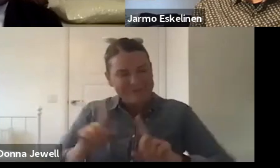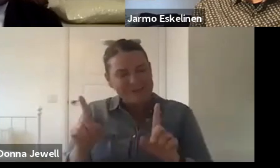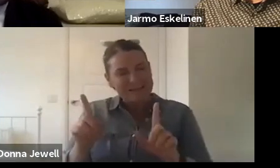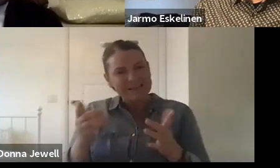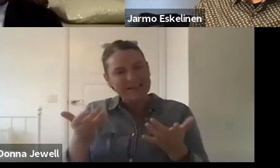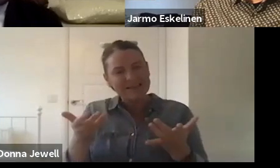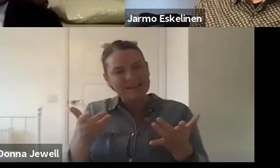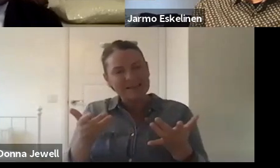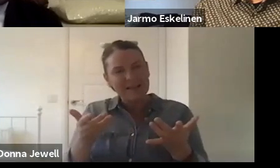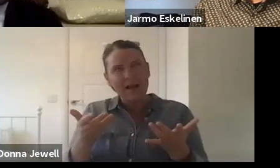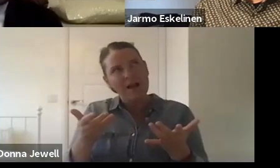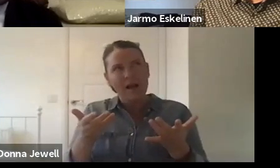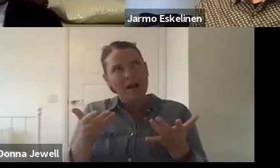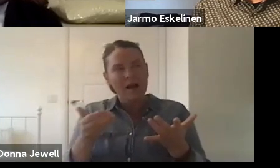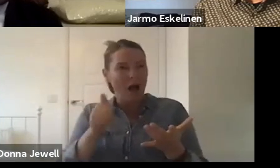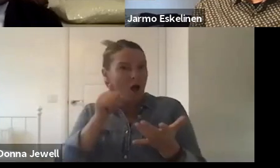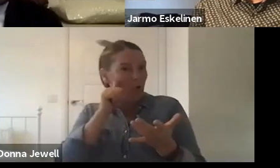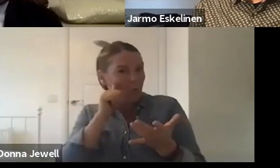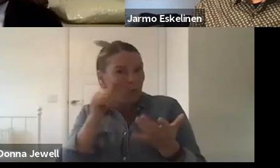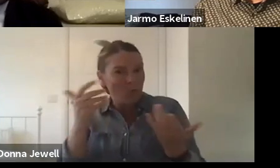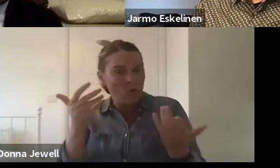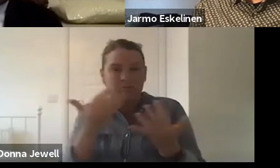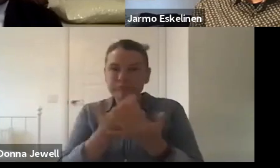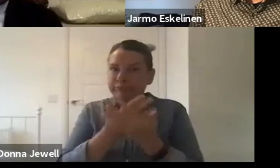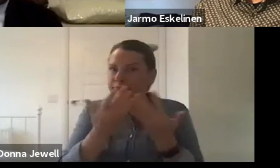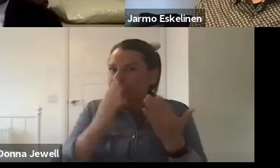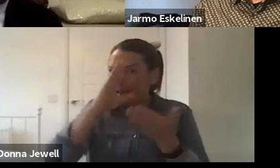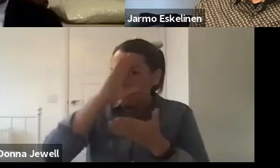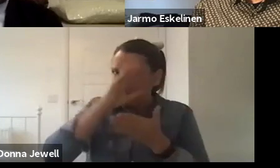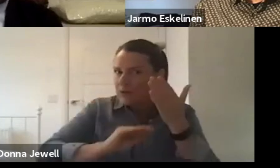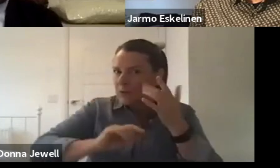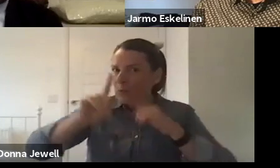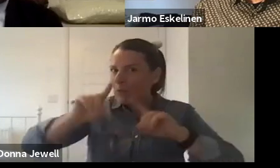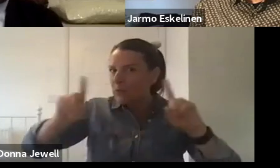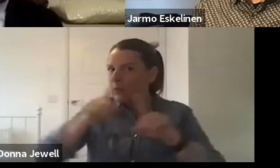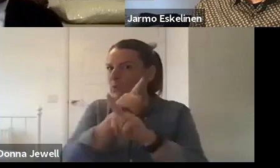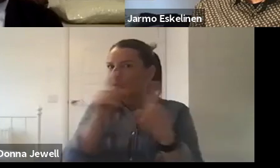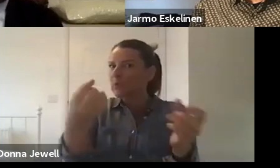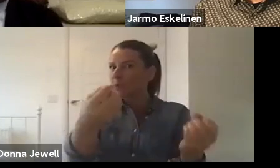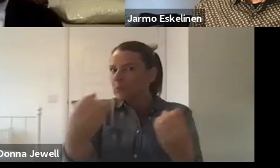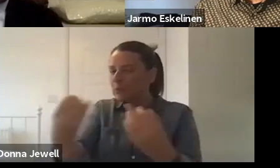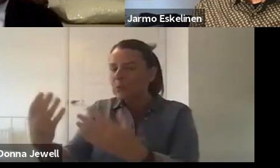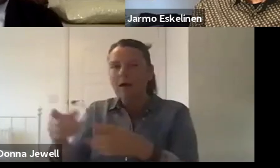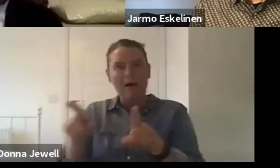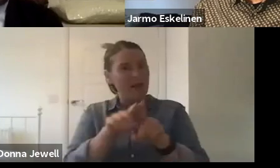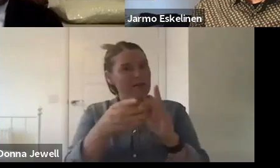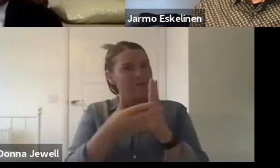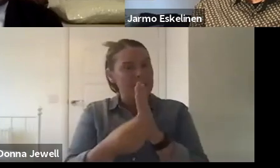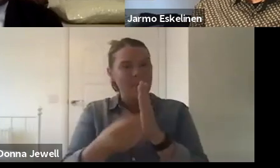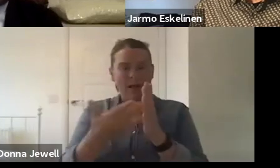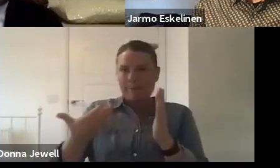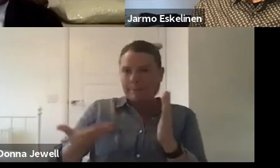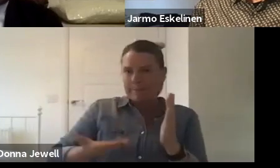experiences that I've come across where businesses and sometimes local authorities